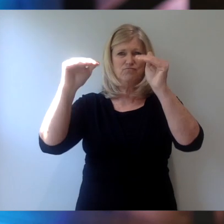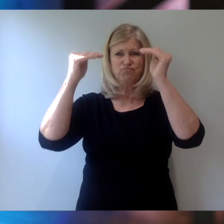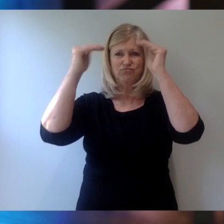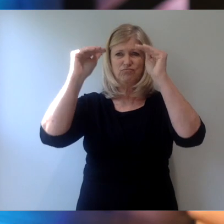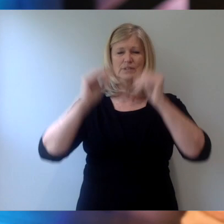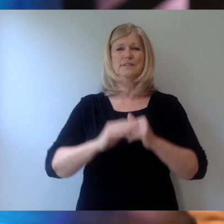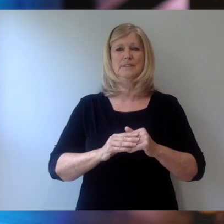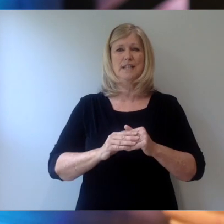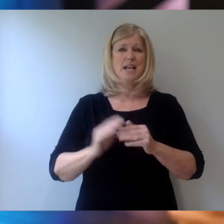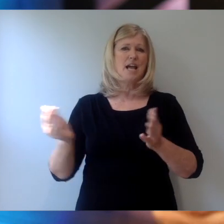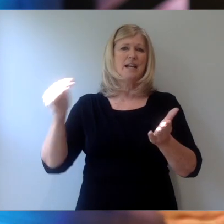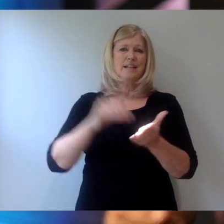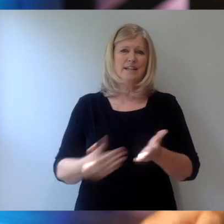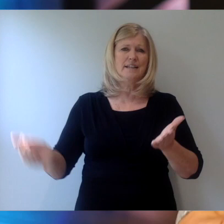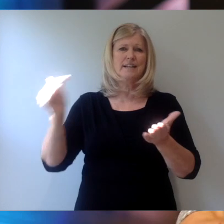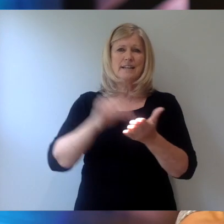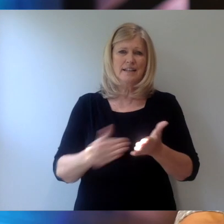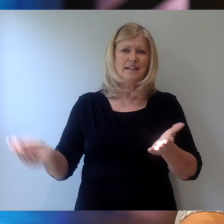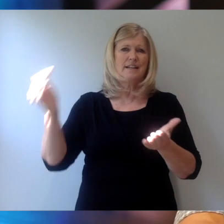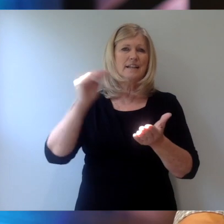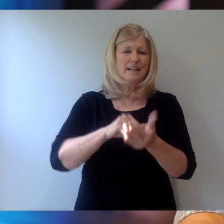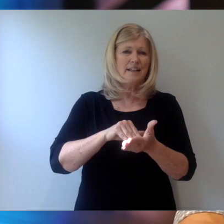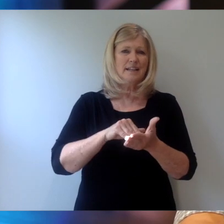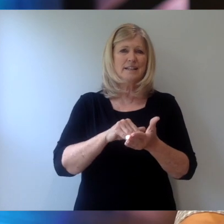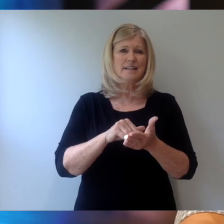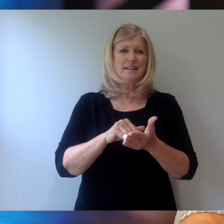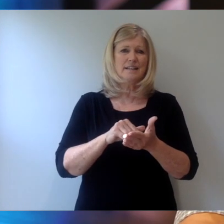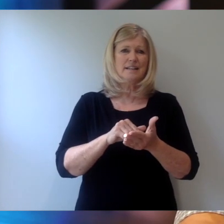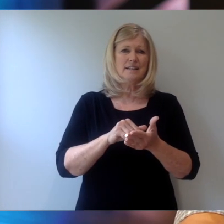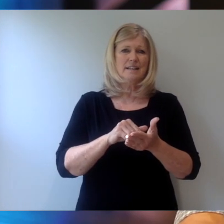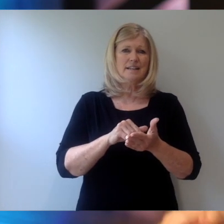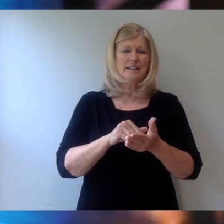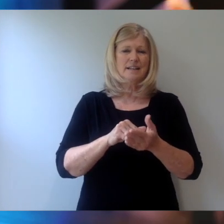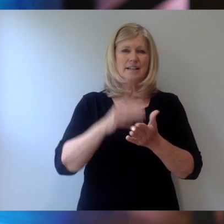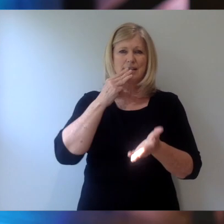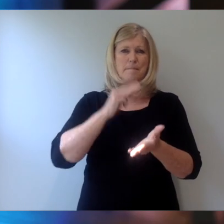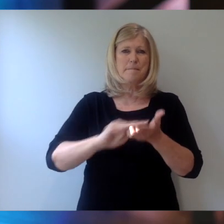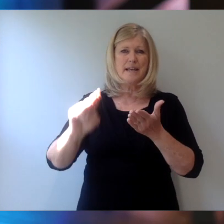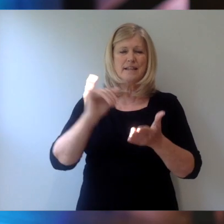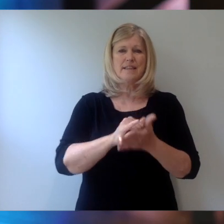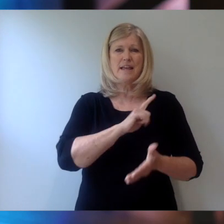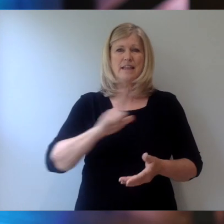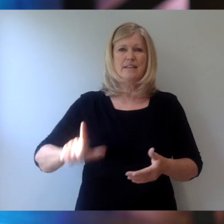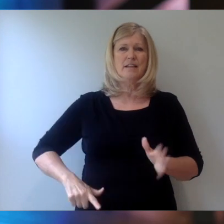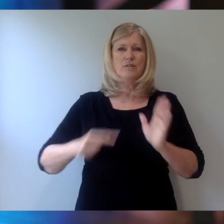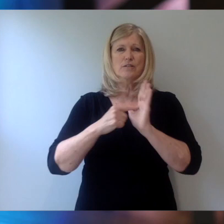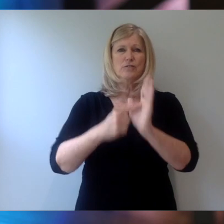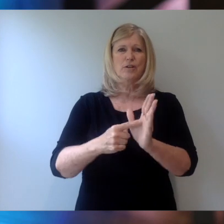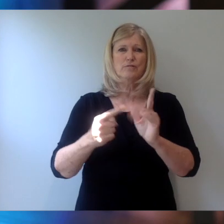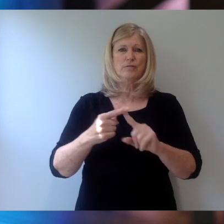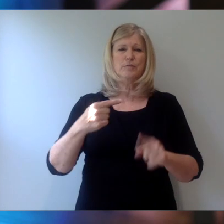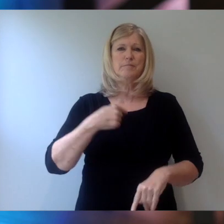And over and over and over again, the message that the Lord has revealed to me, the